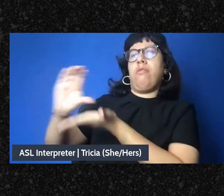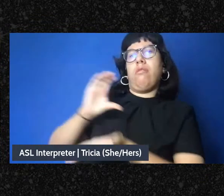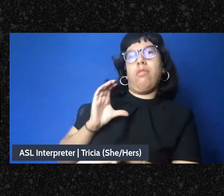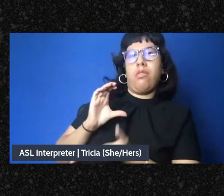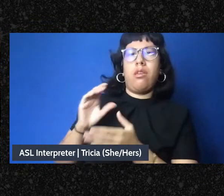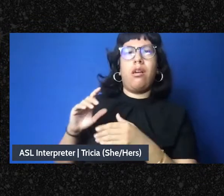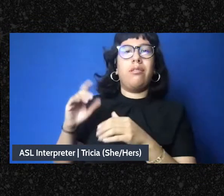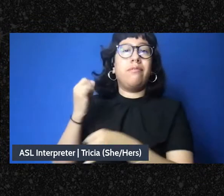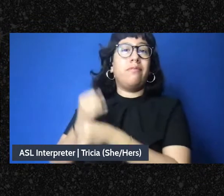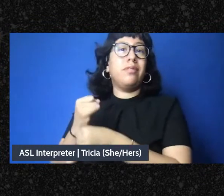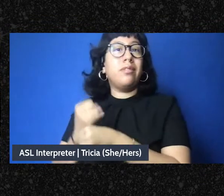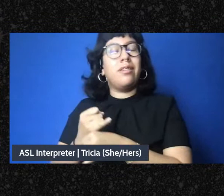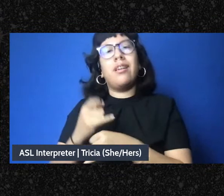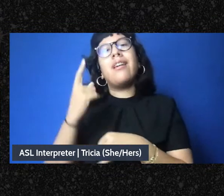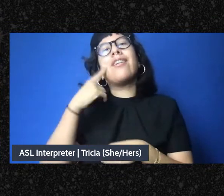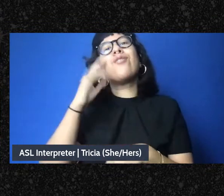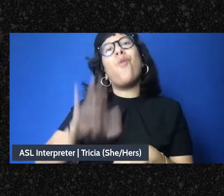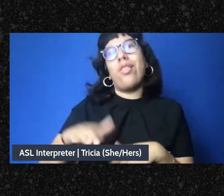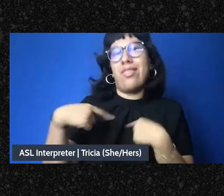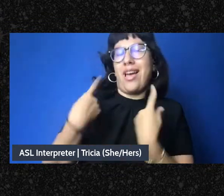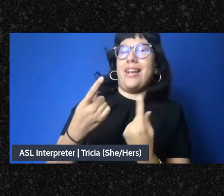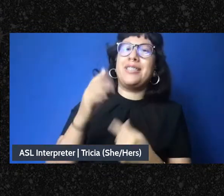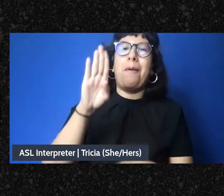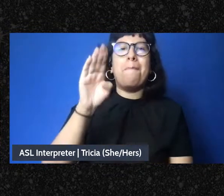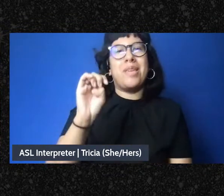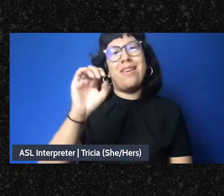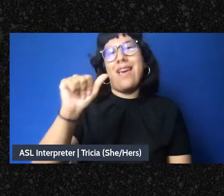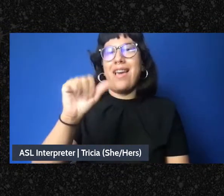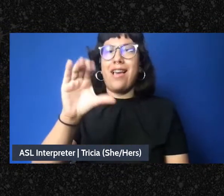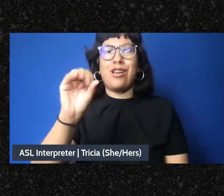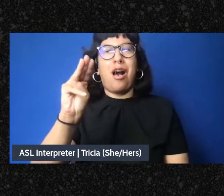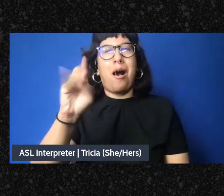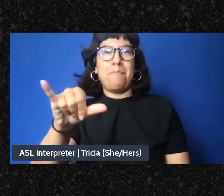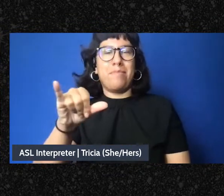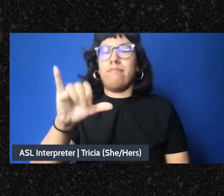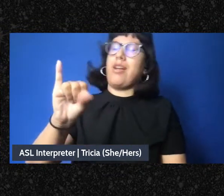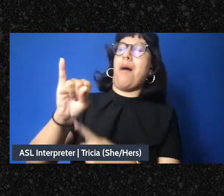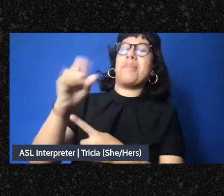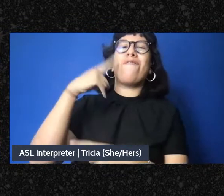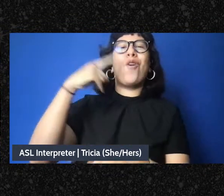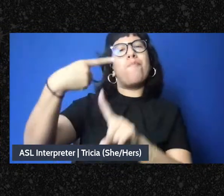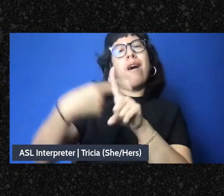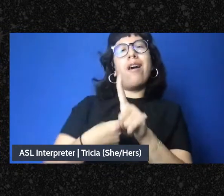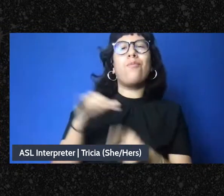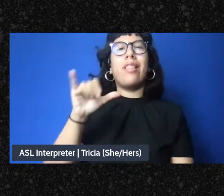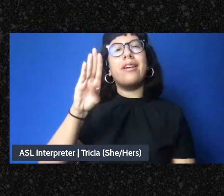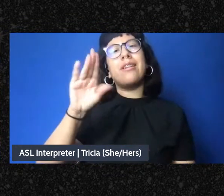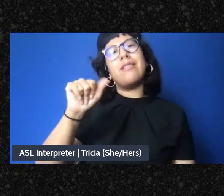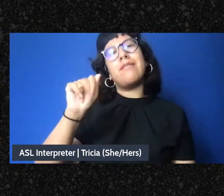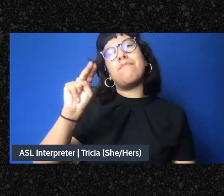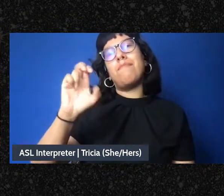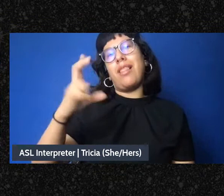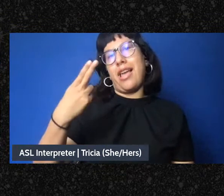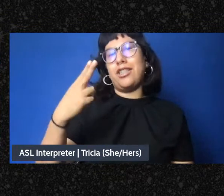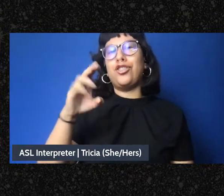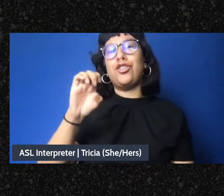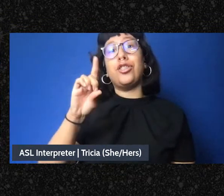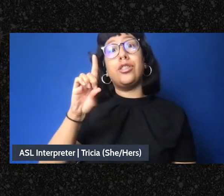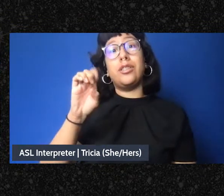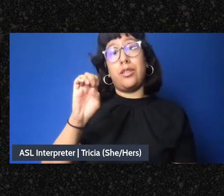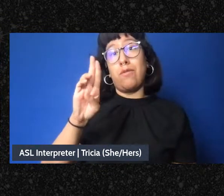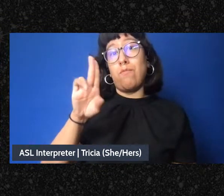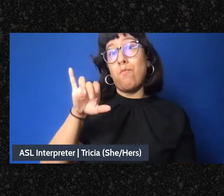of whose slogans is, be a commie for a month. So we are like Blanche Dubois. We depend on the kindness of strangers.